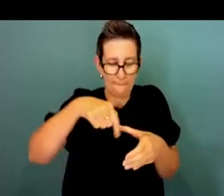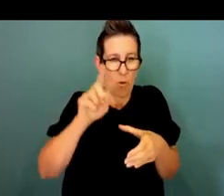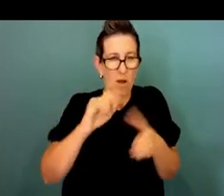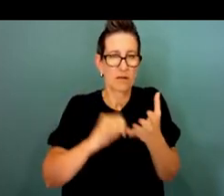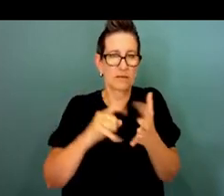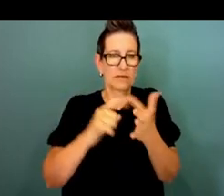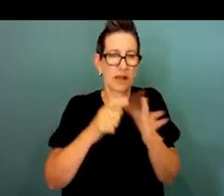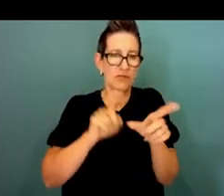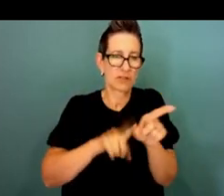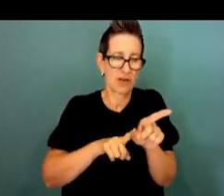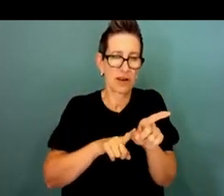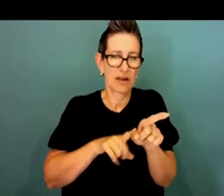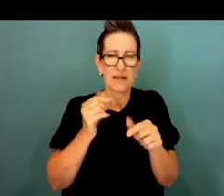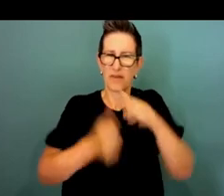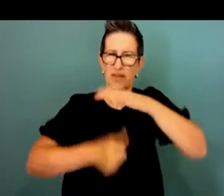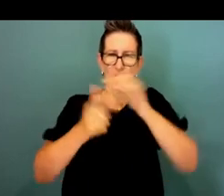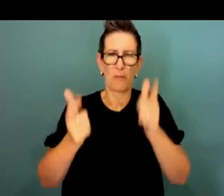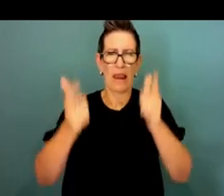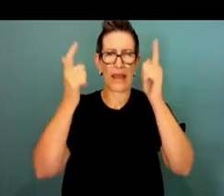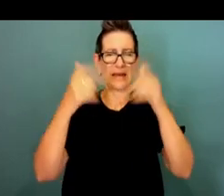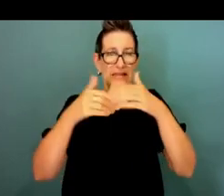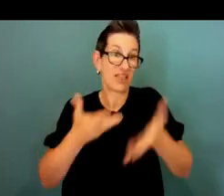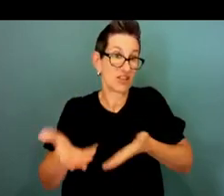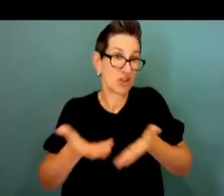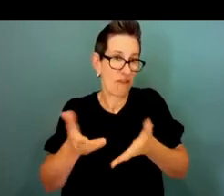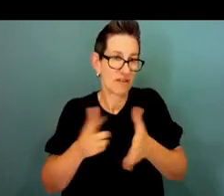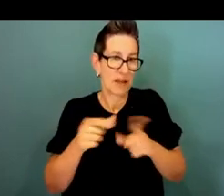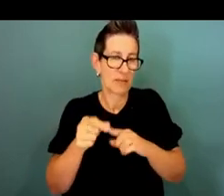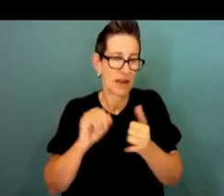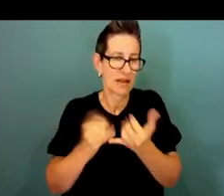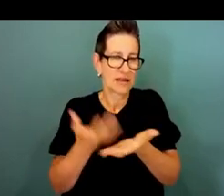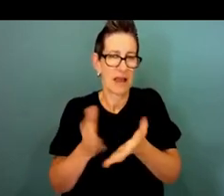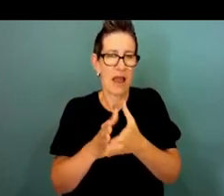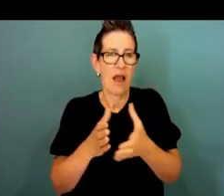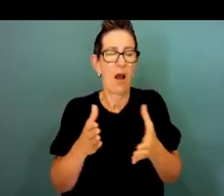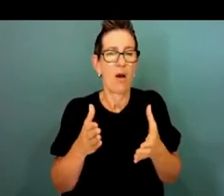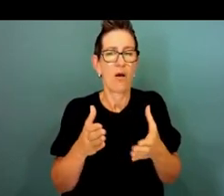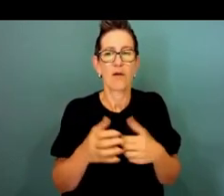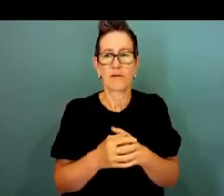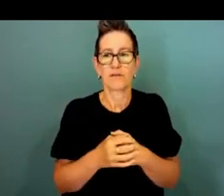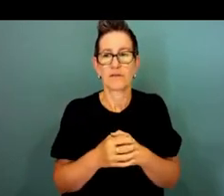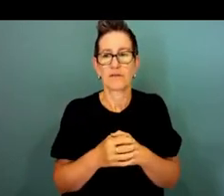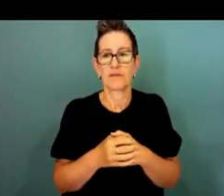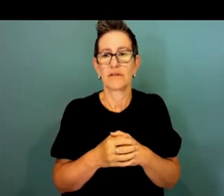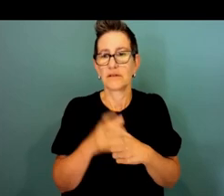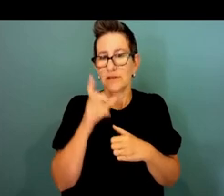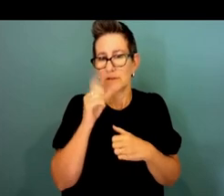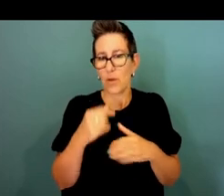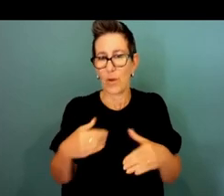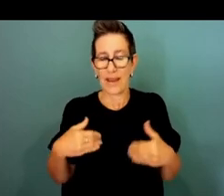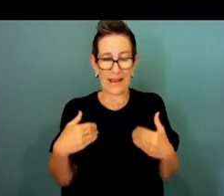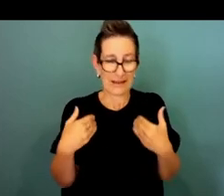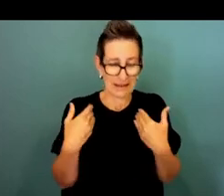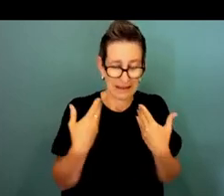some of our top leaders in the service thinking about how can we do that better and give our people the authorising environment to go and engage and genuinely